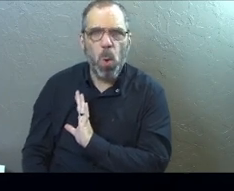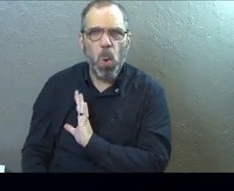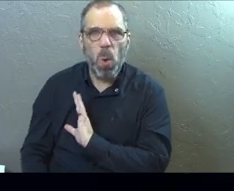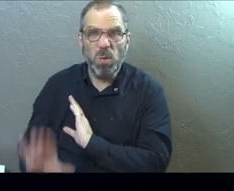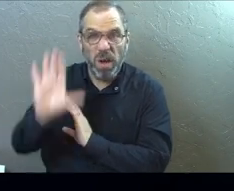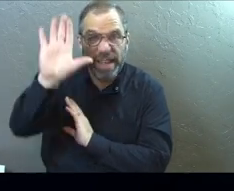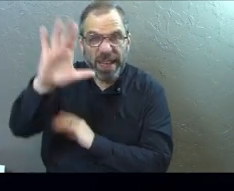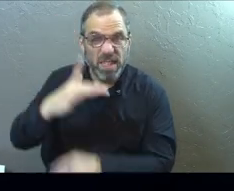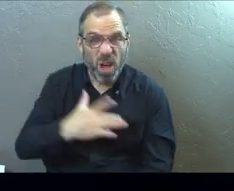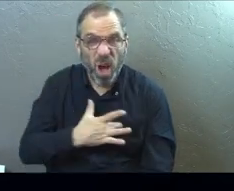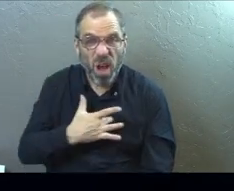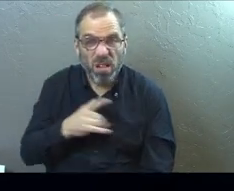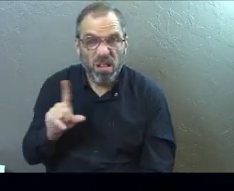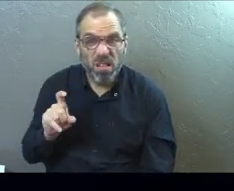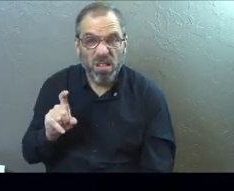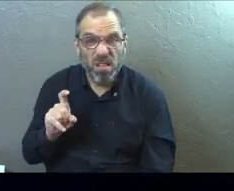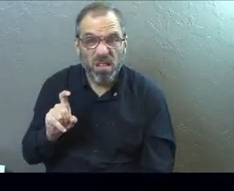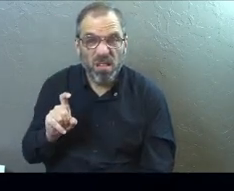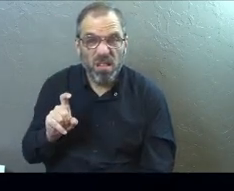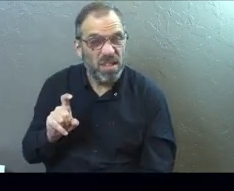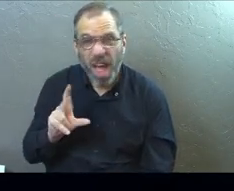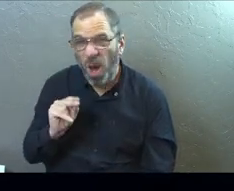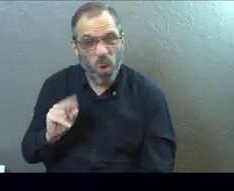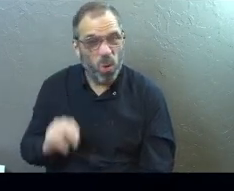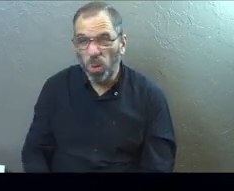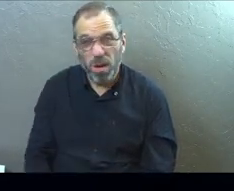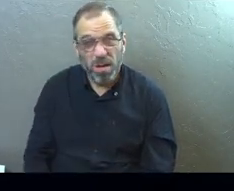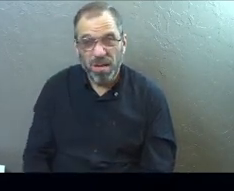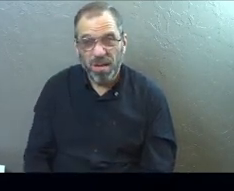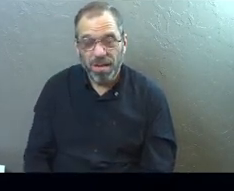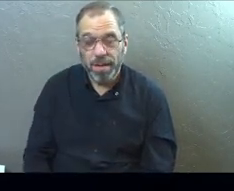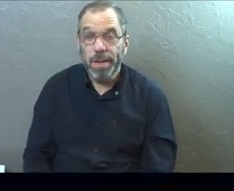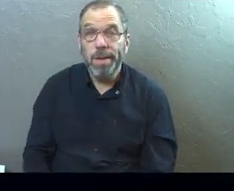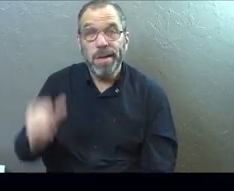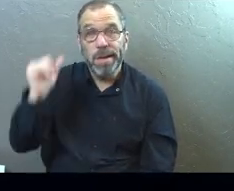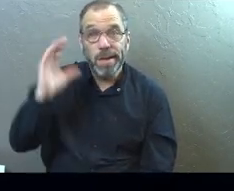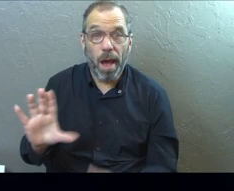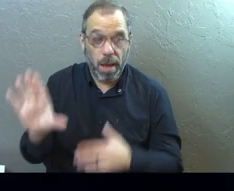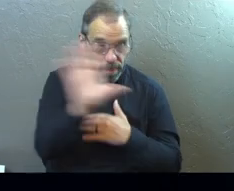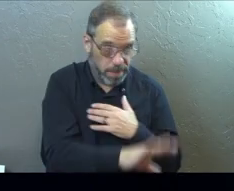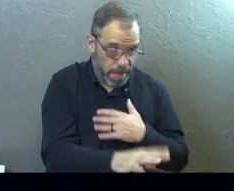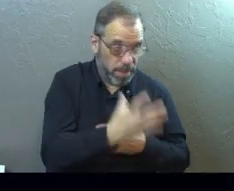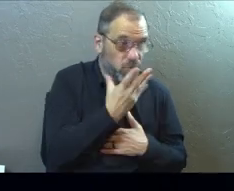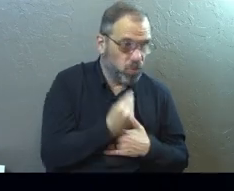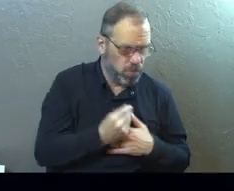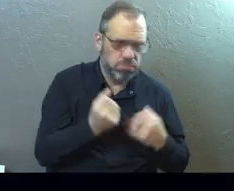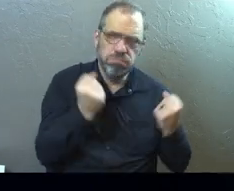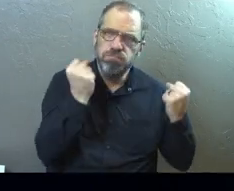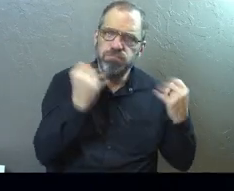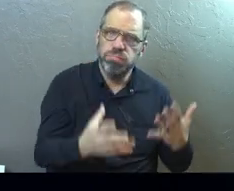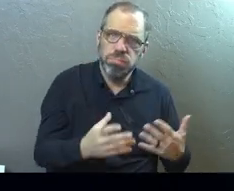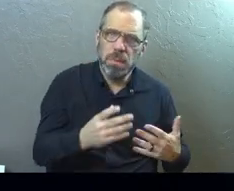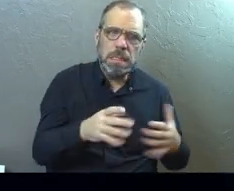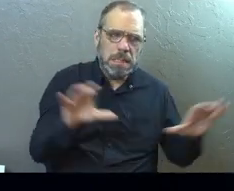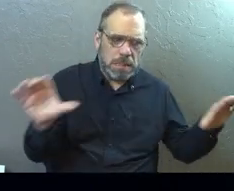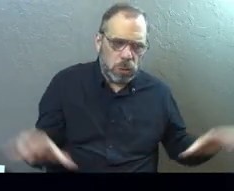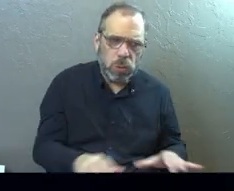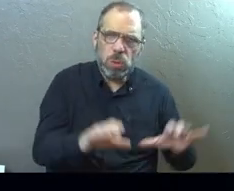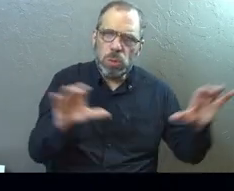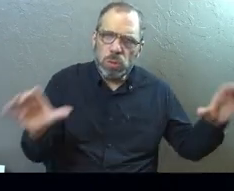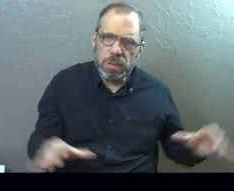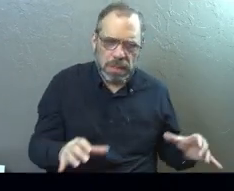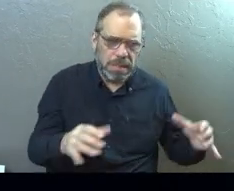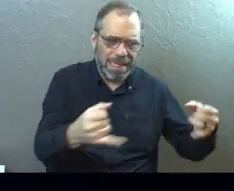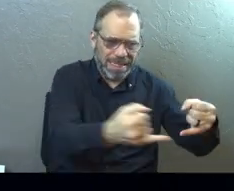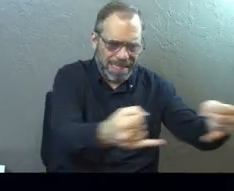of the Father for those people? No. Did God want to protect his people again? Lots of reasons. Was he doing something and did he have these